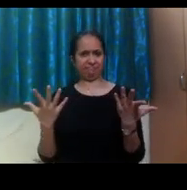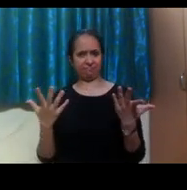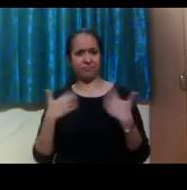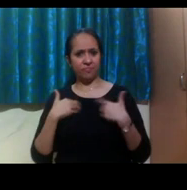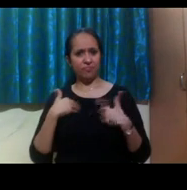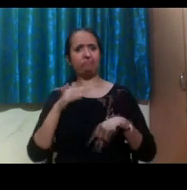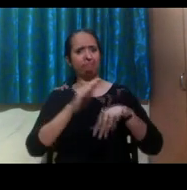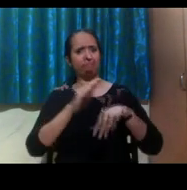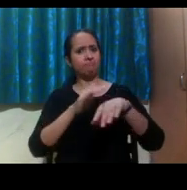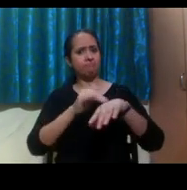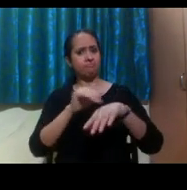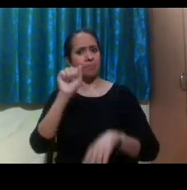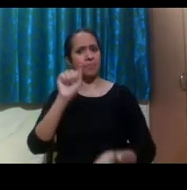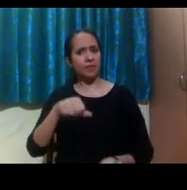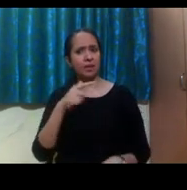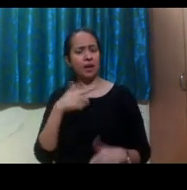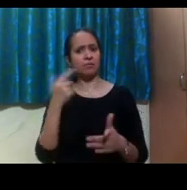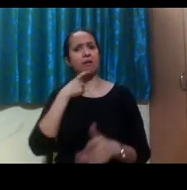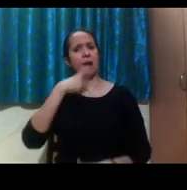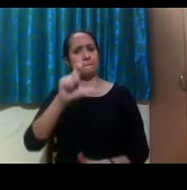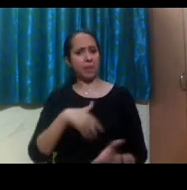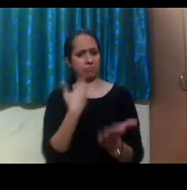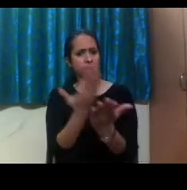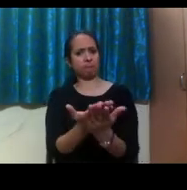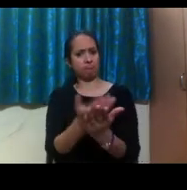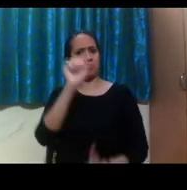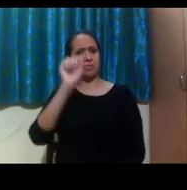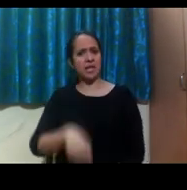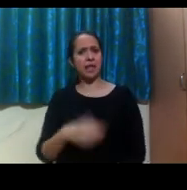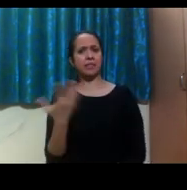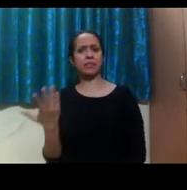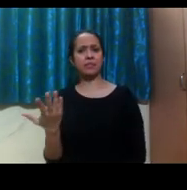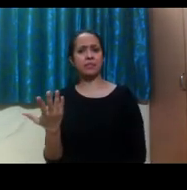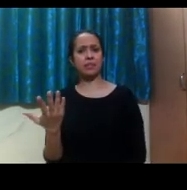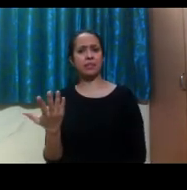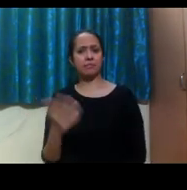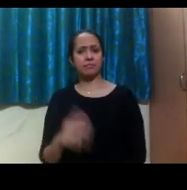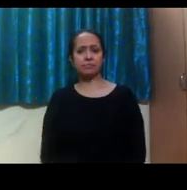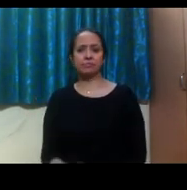religion, you can file a complaint to resolve that issue. Next slide, please.